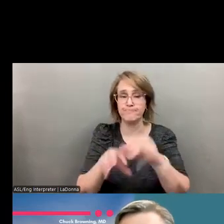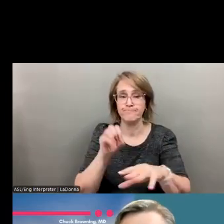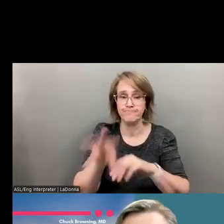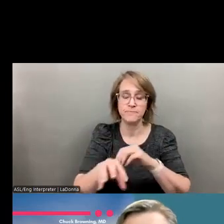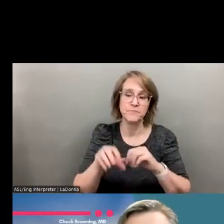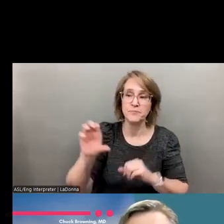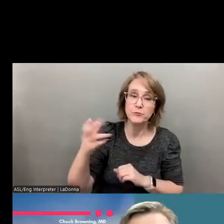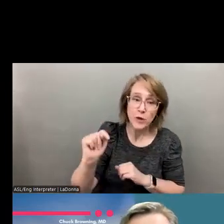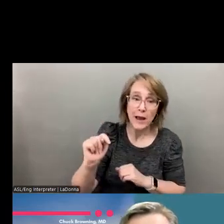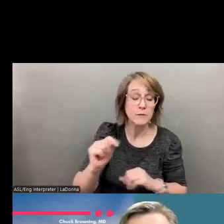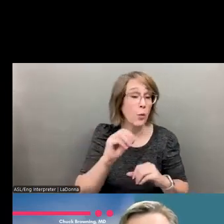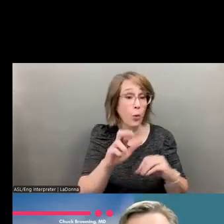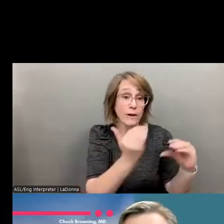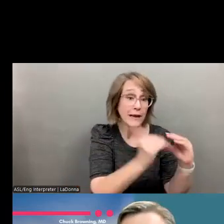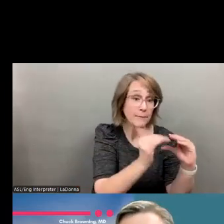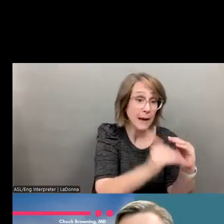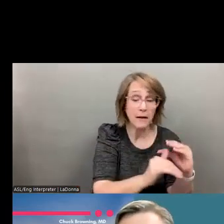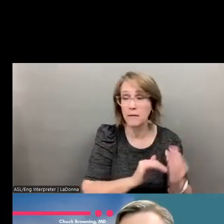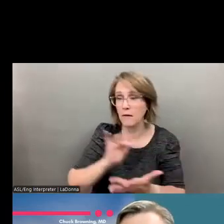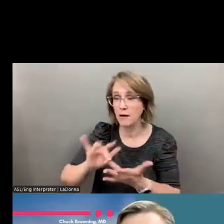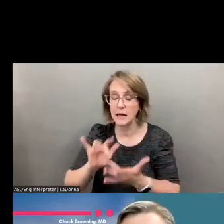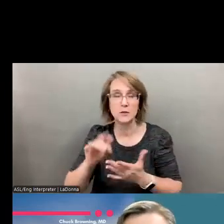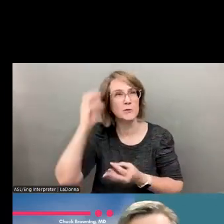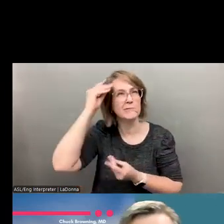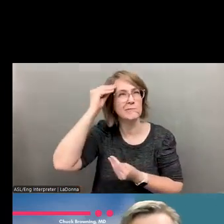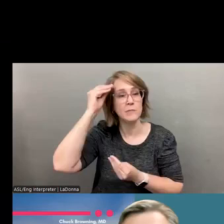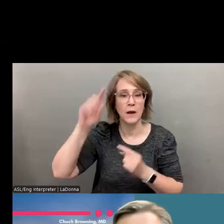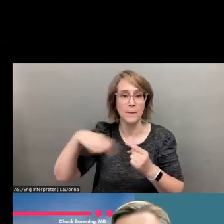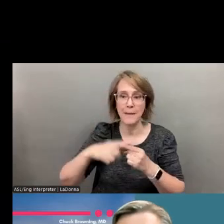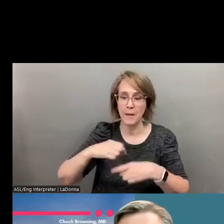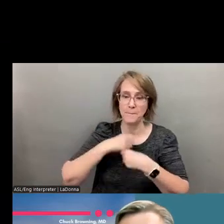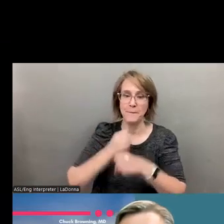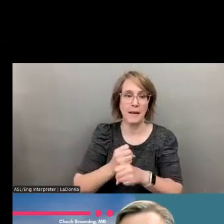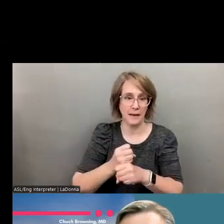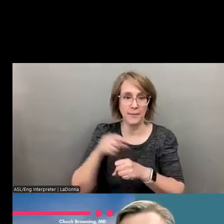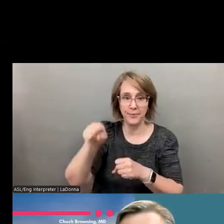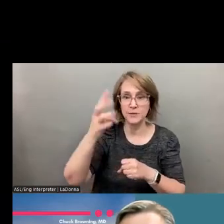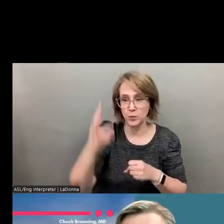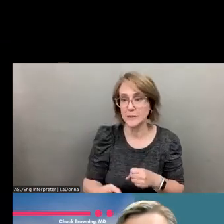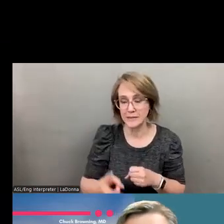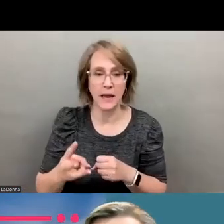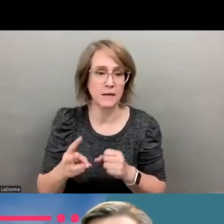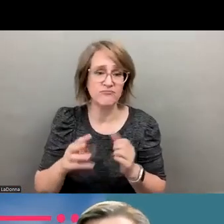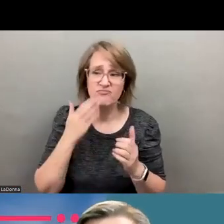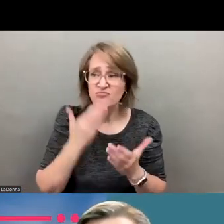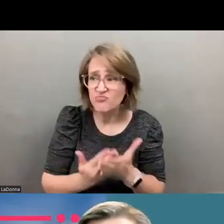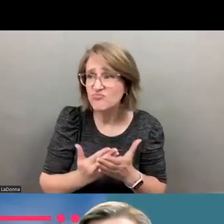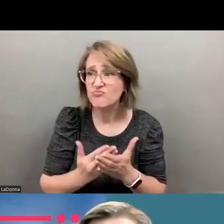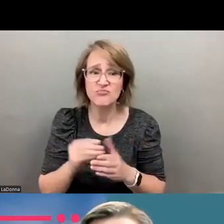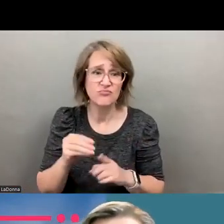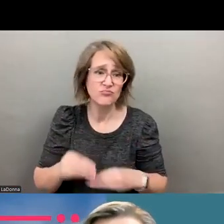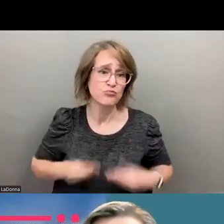emails and contacts, um, so that we can continue to bring content that's meaningful, um, and informative, uh, well as